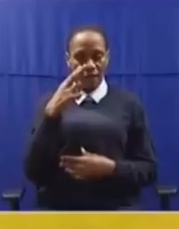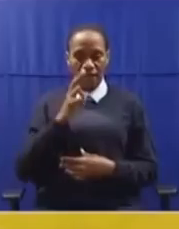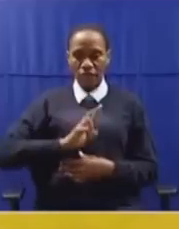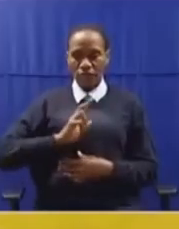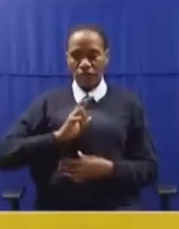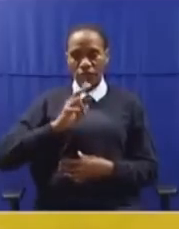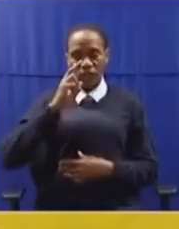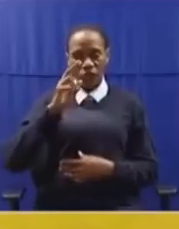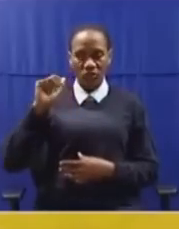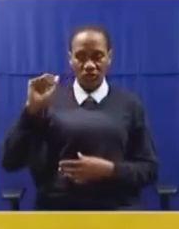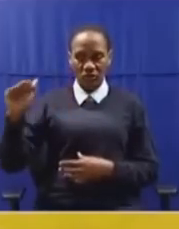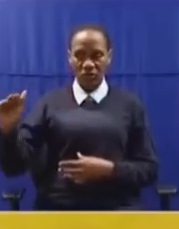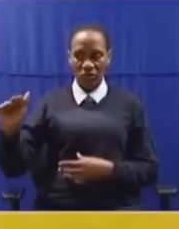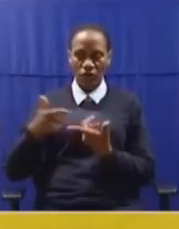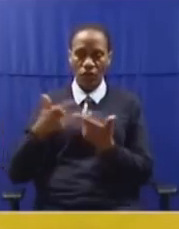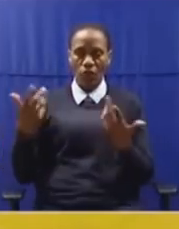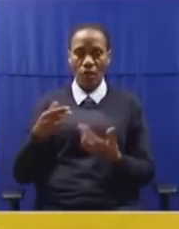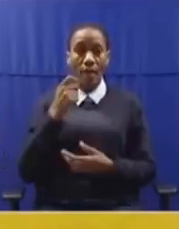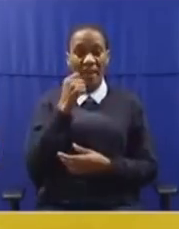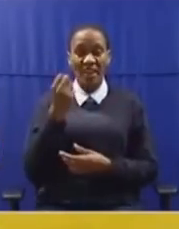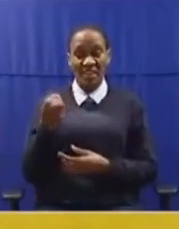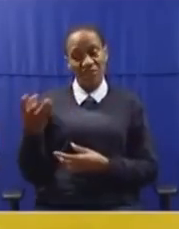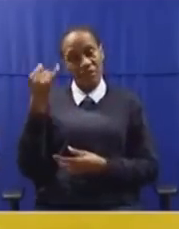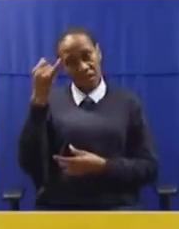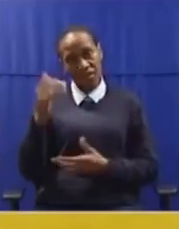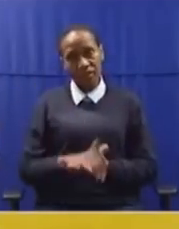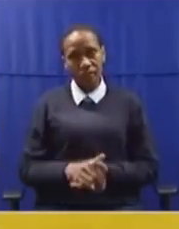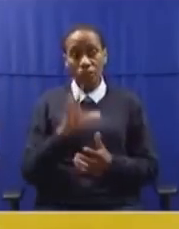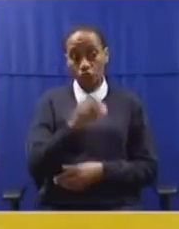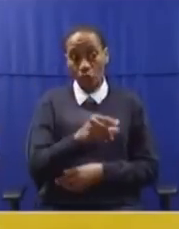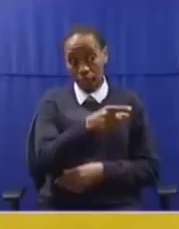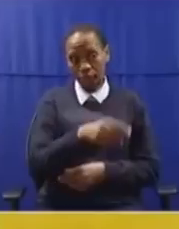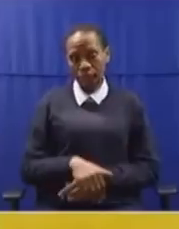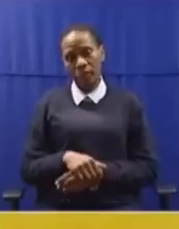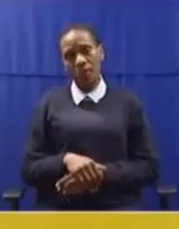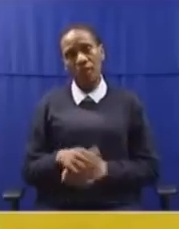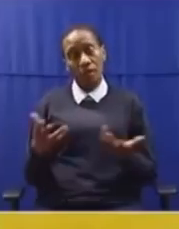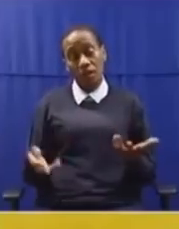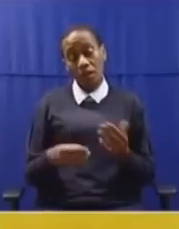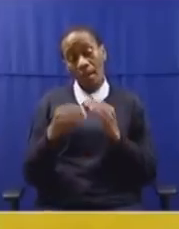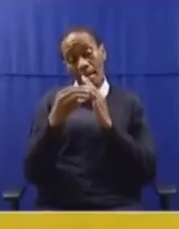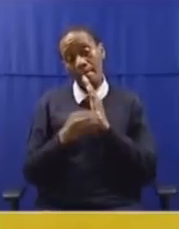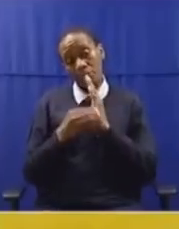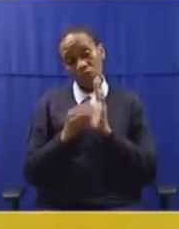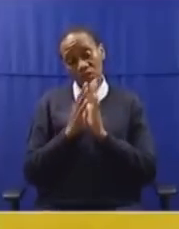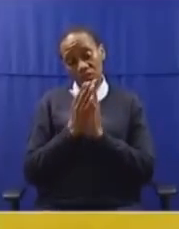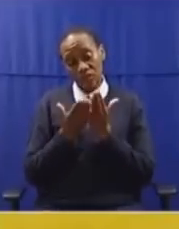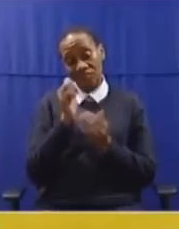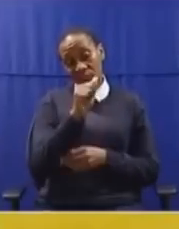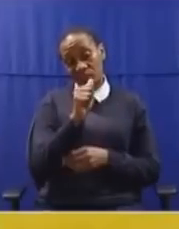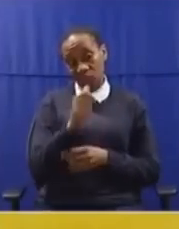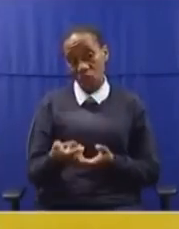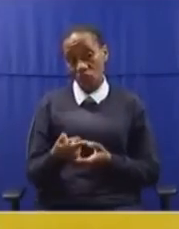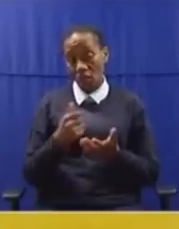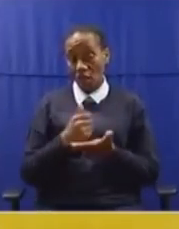being used by men. You must stop doing that. This is what your textbook and mediocre reading of Marx and Lenin has not afforded